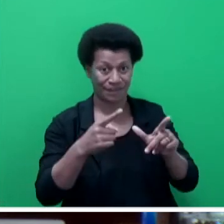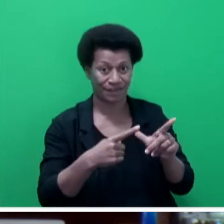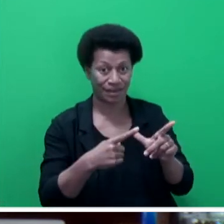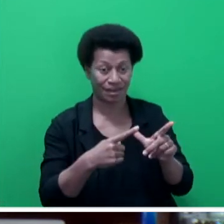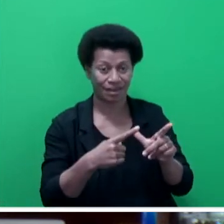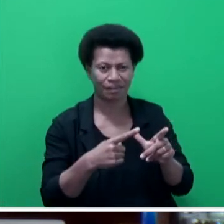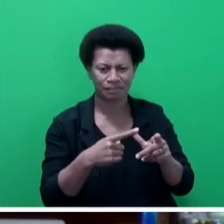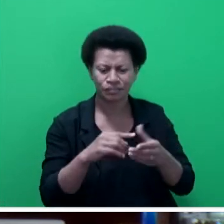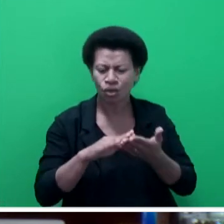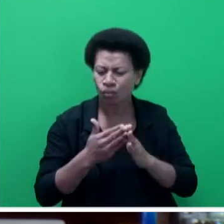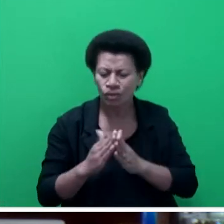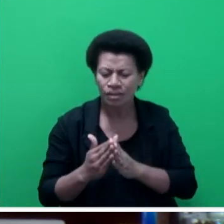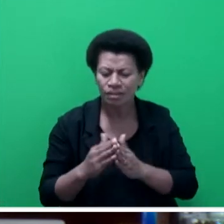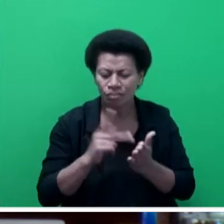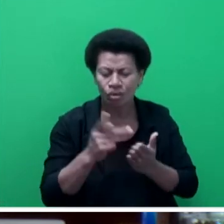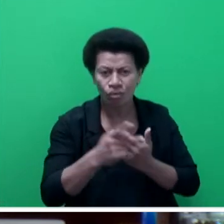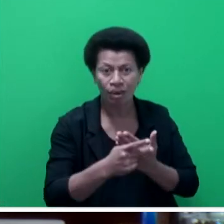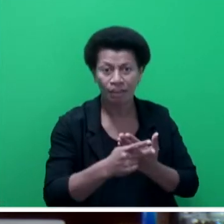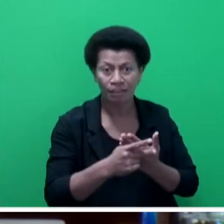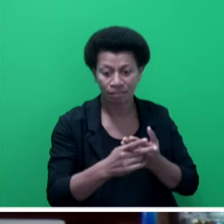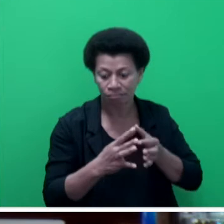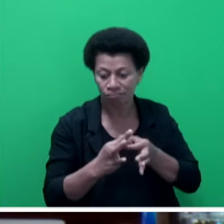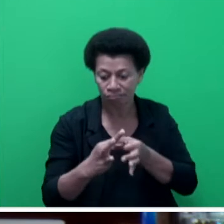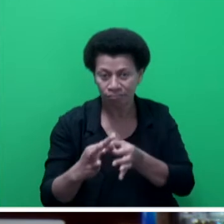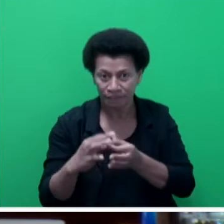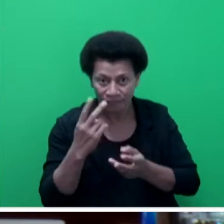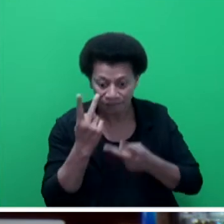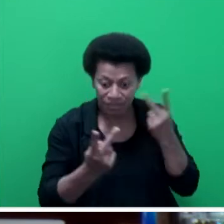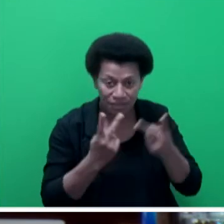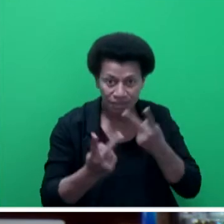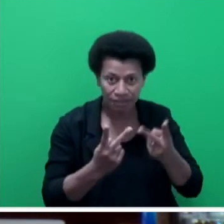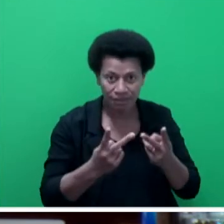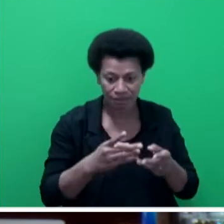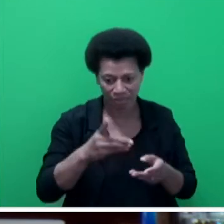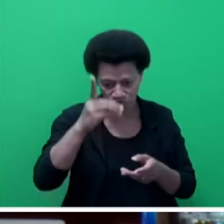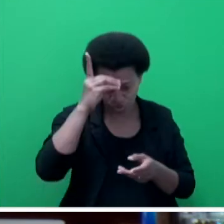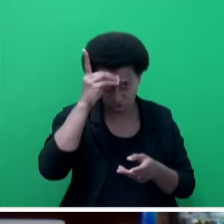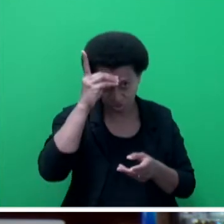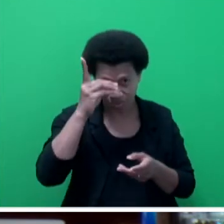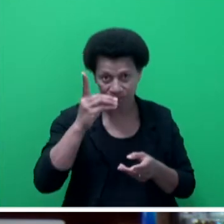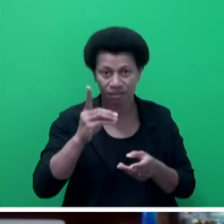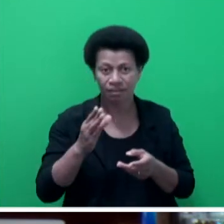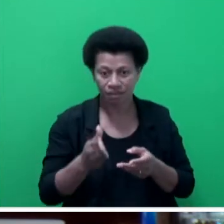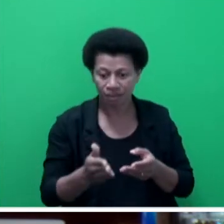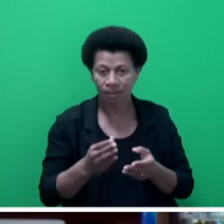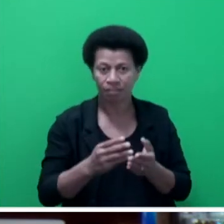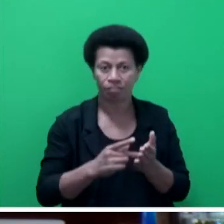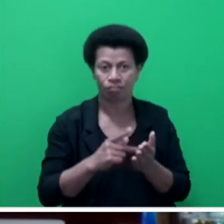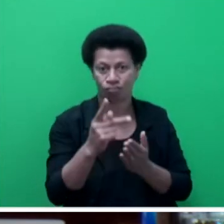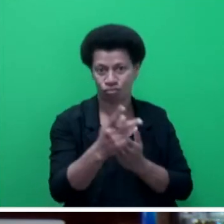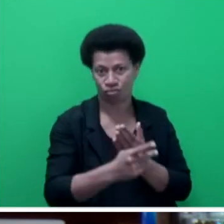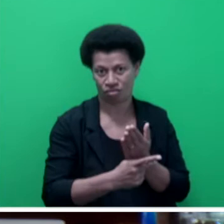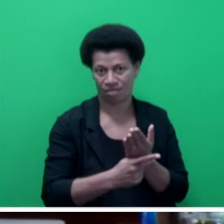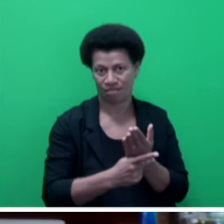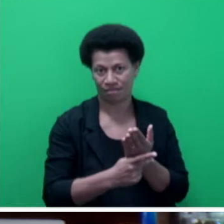community awareness programs, house-to-house visits and educational institutional programs, the number